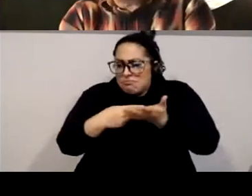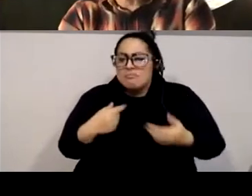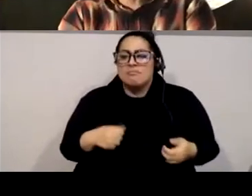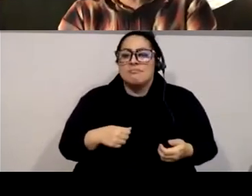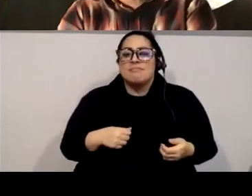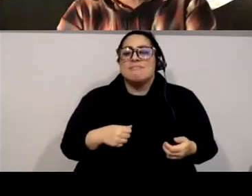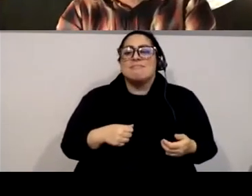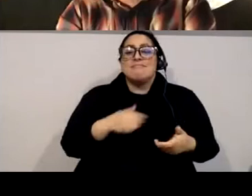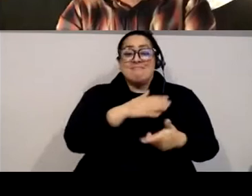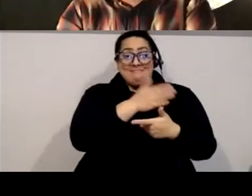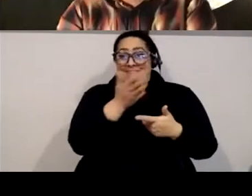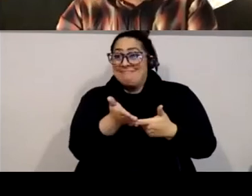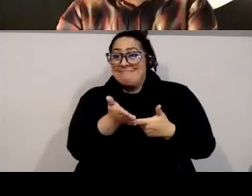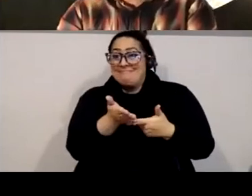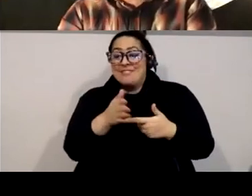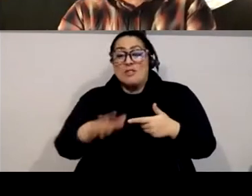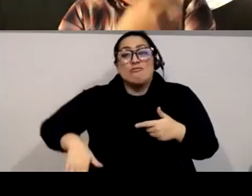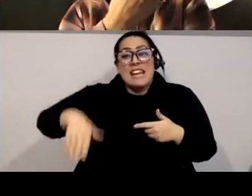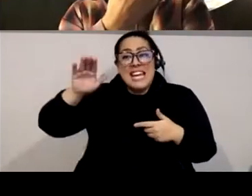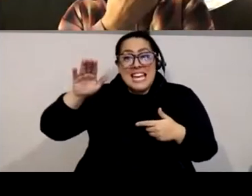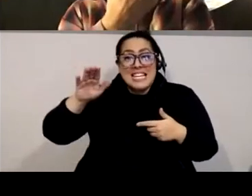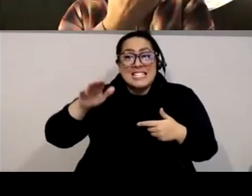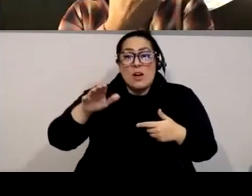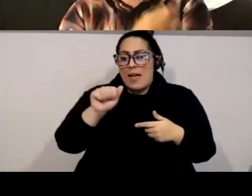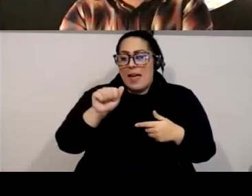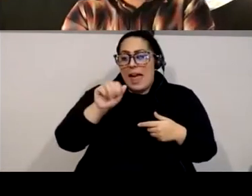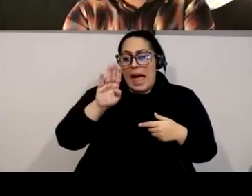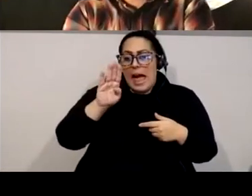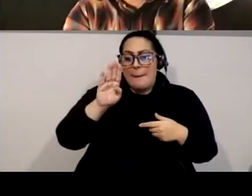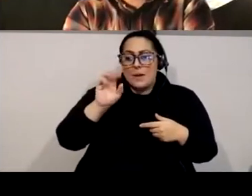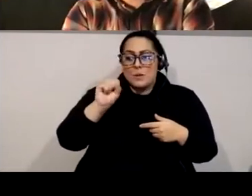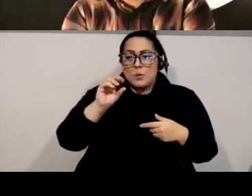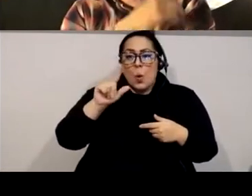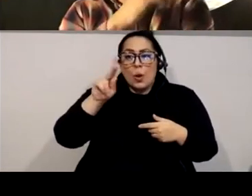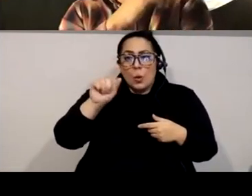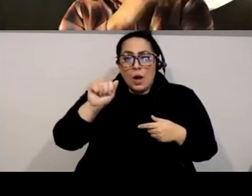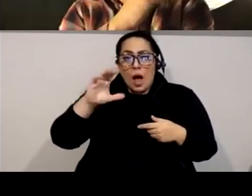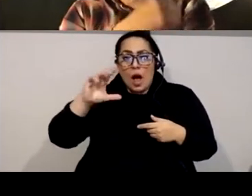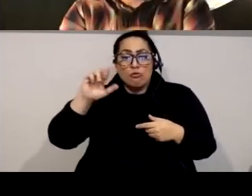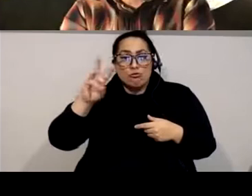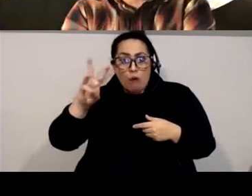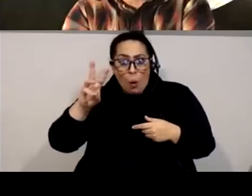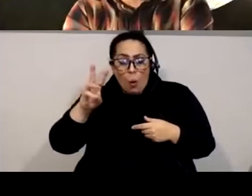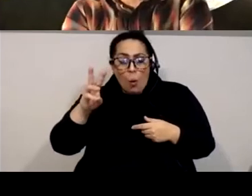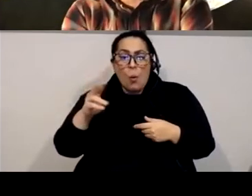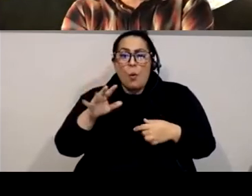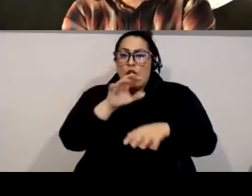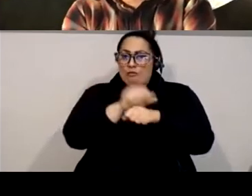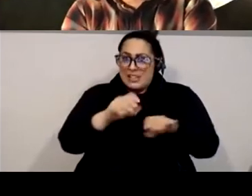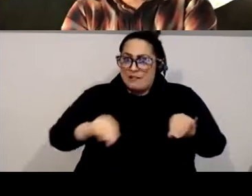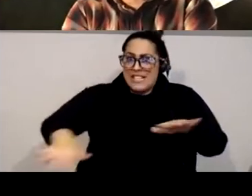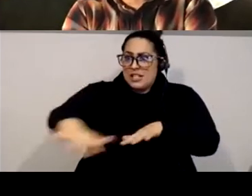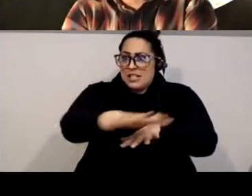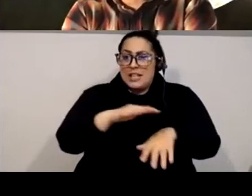Next, raised on the Absaluka Crow Reservation in Montana, Wendy Red Star's